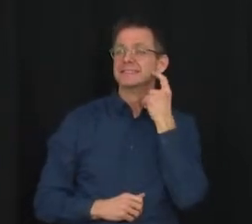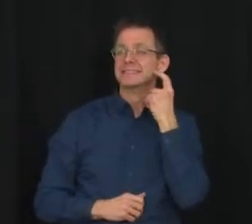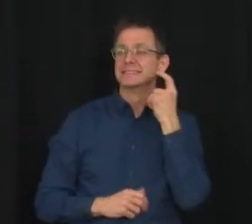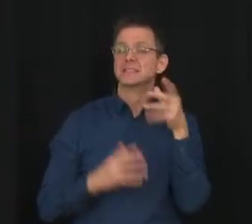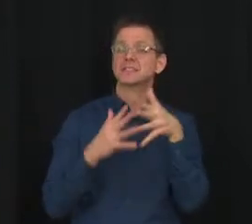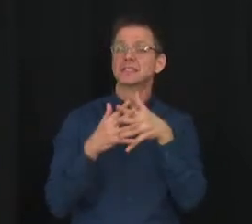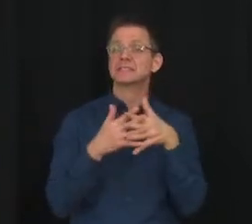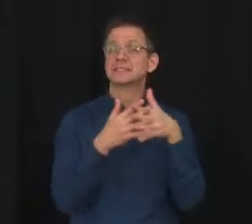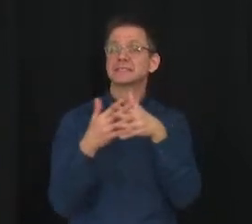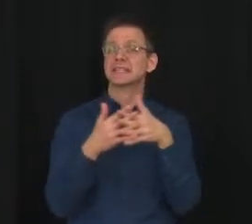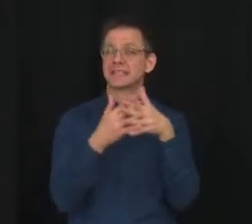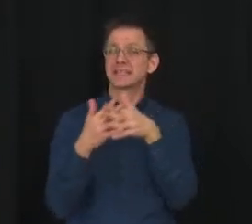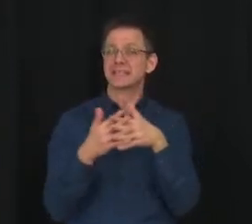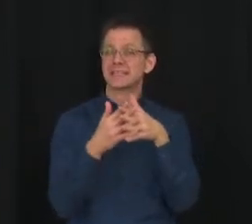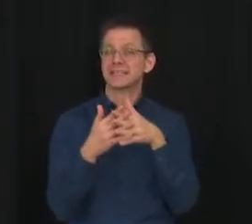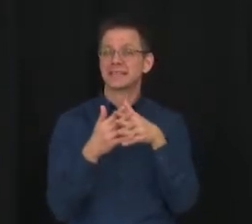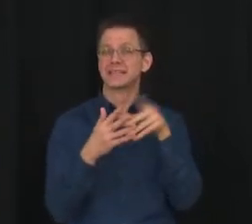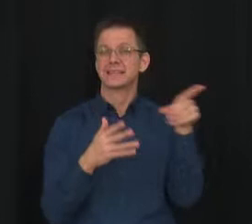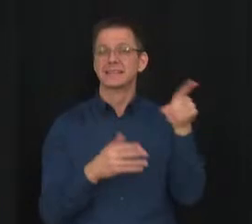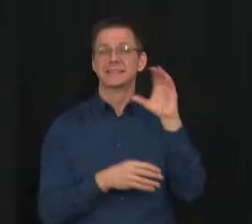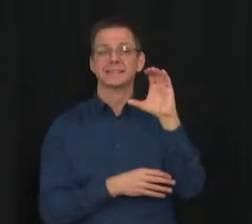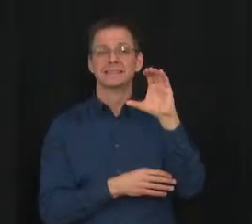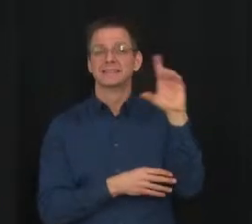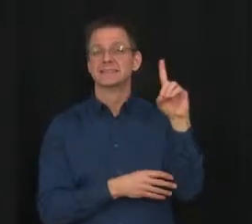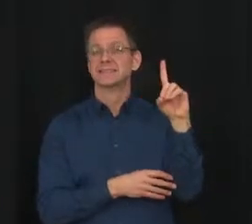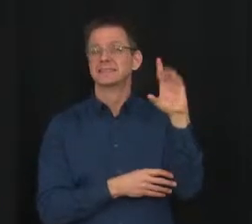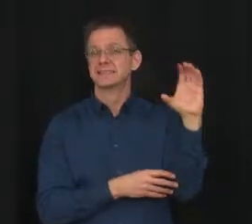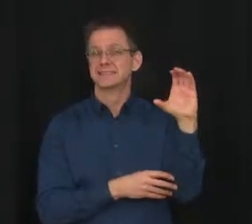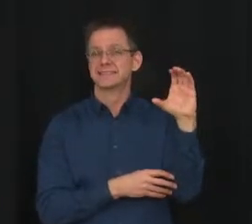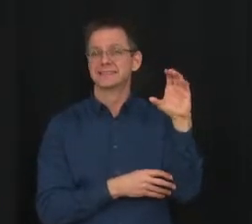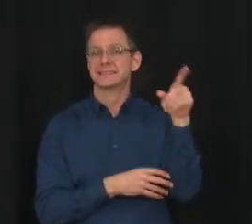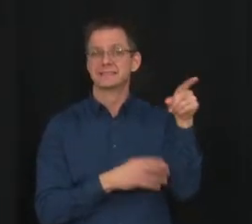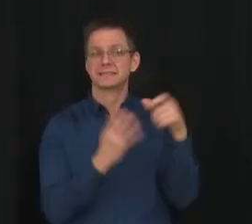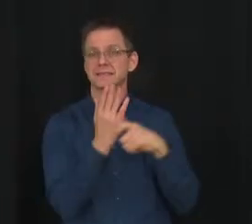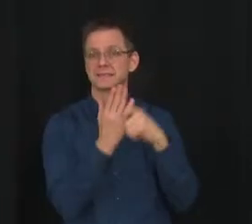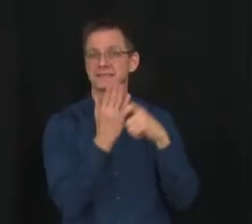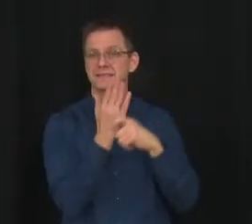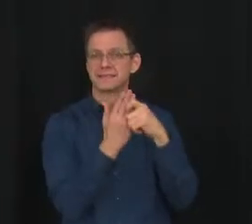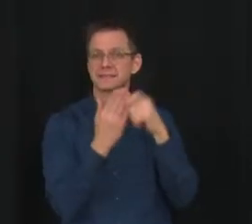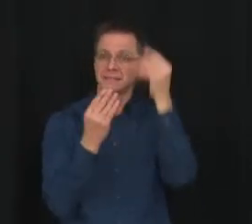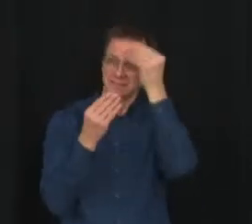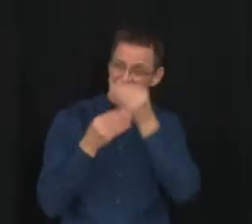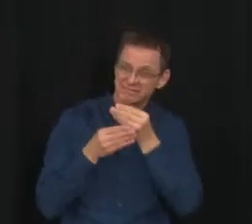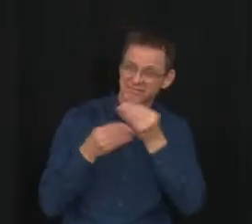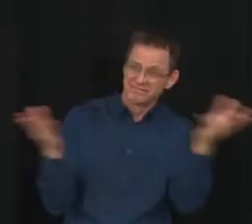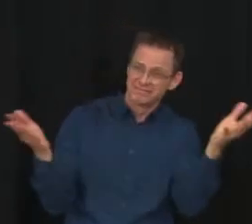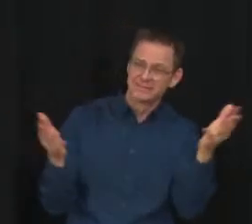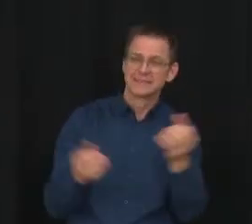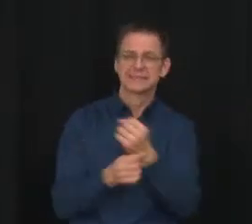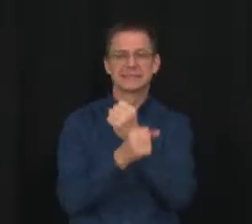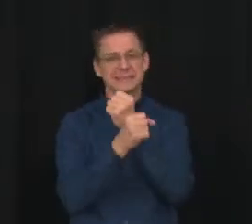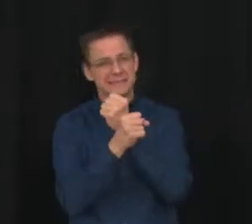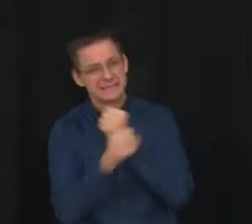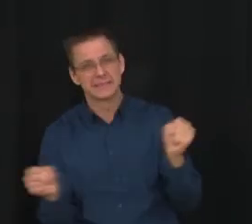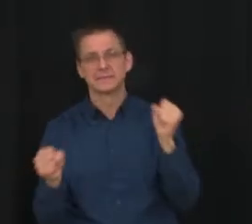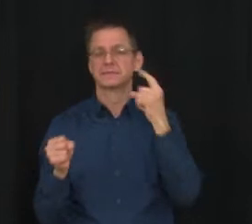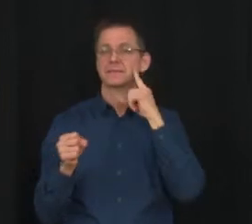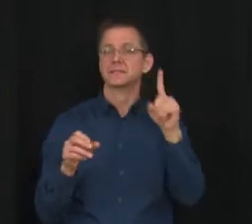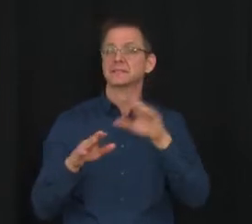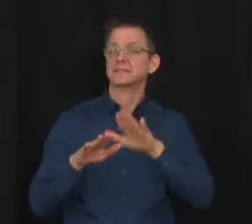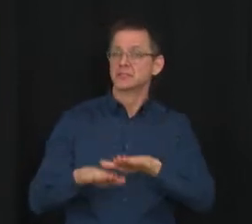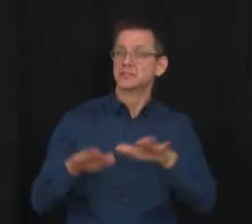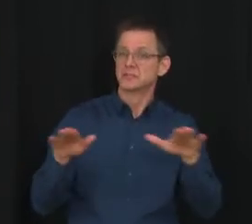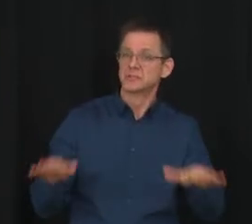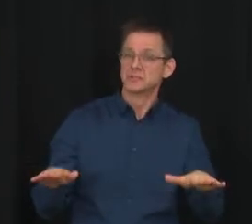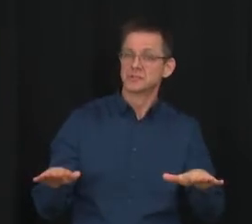looking at 8.7 million doses of vaccine and identifying any significant adverse events such as fever